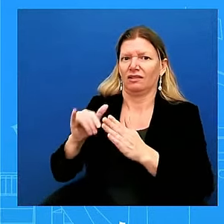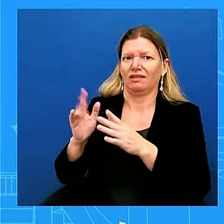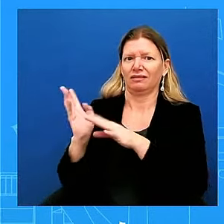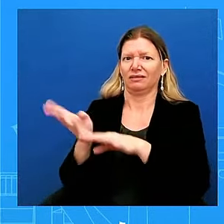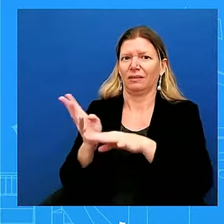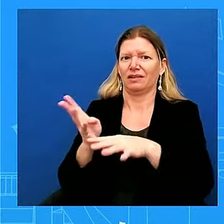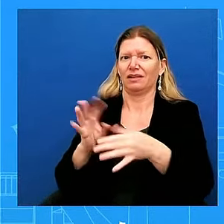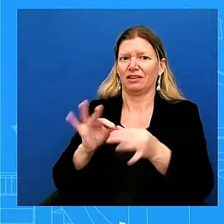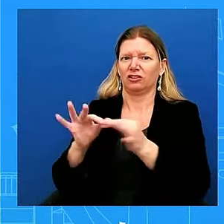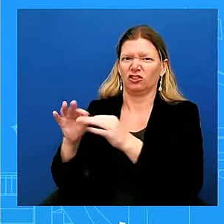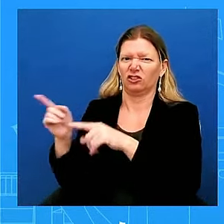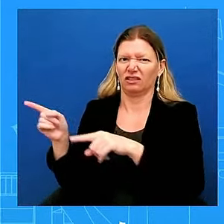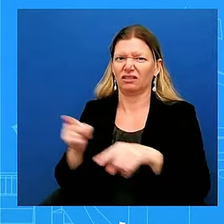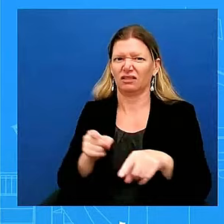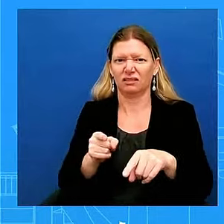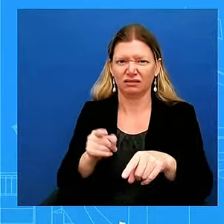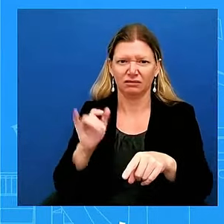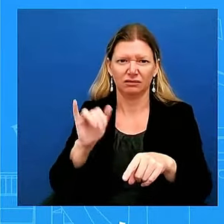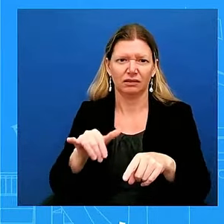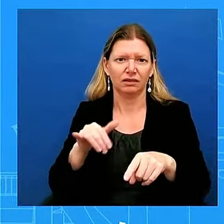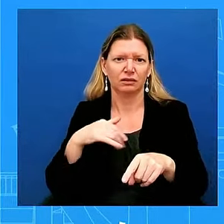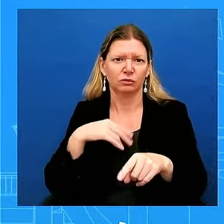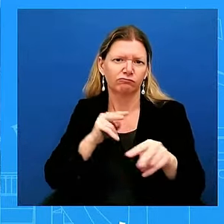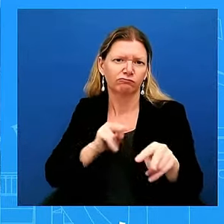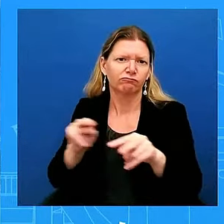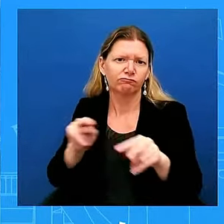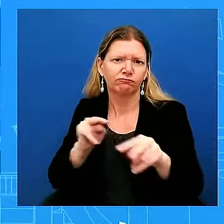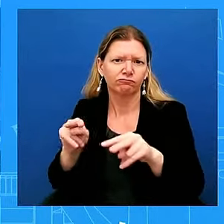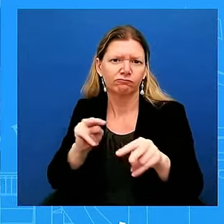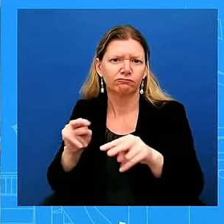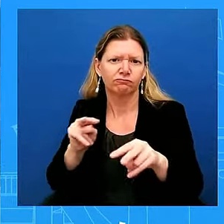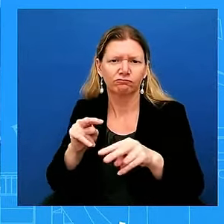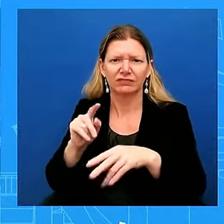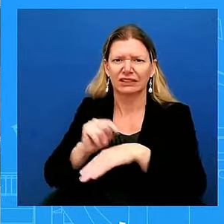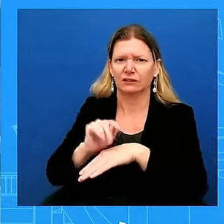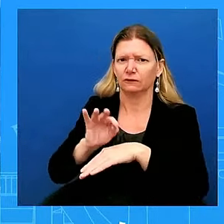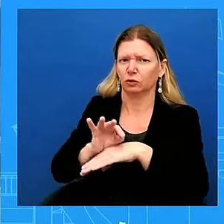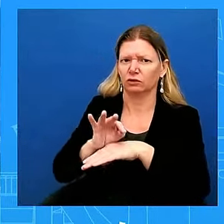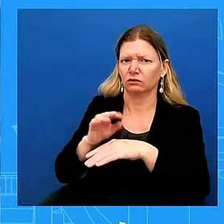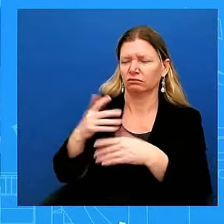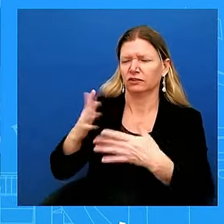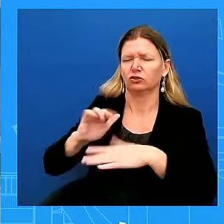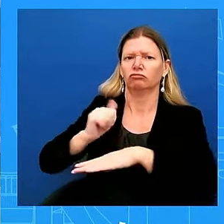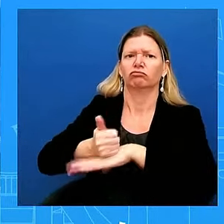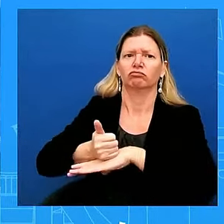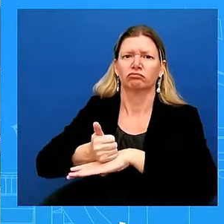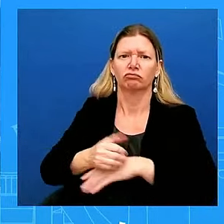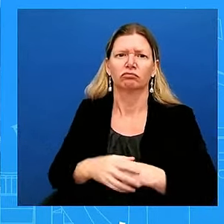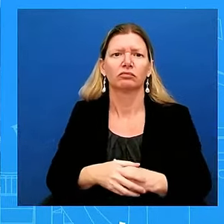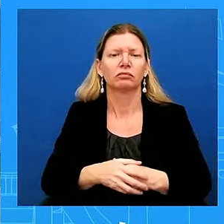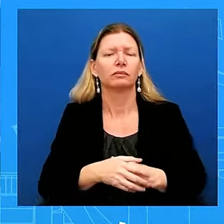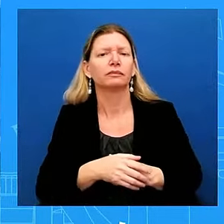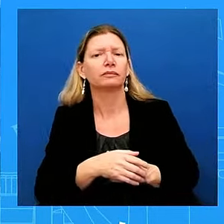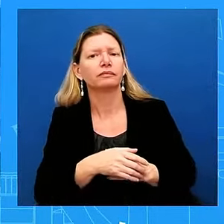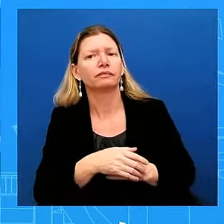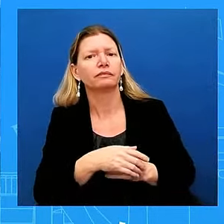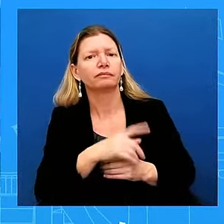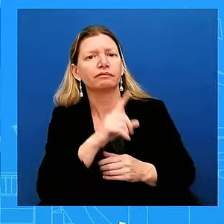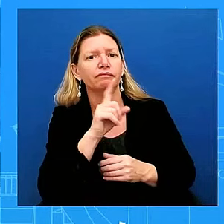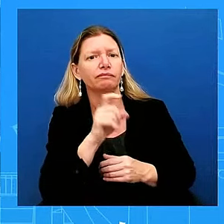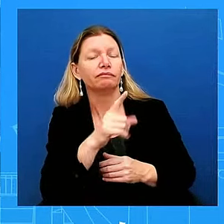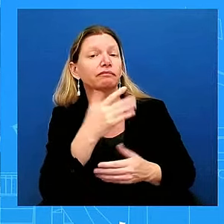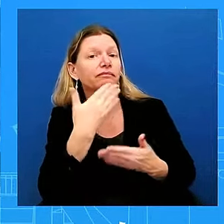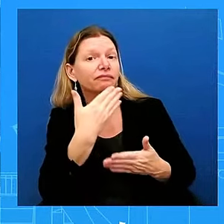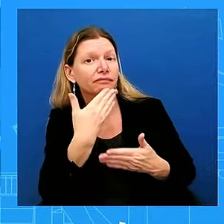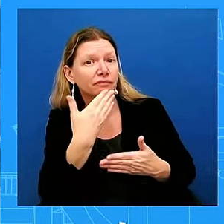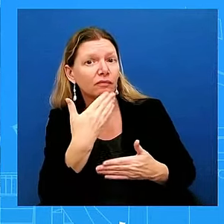you, Karine. Yesterday, when the President was asked whether he was aware of a limited ground operation into Lebanon by Israel,